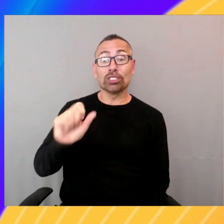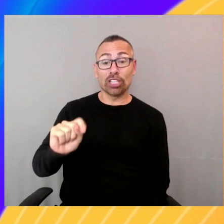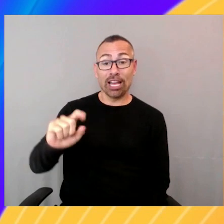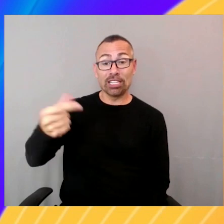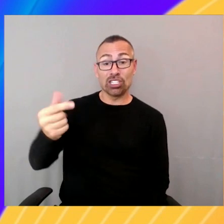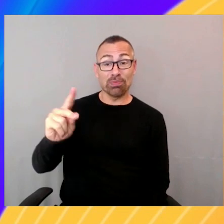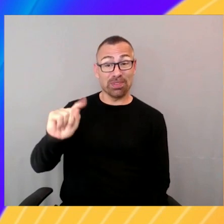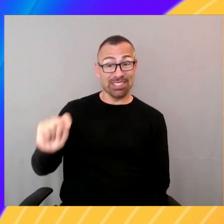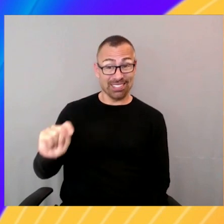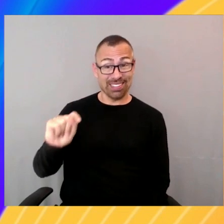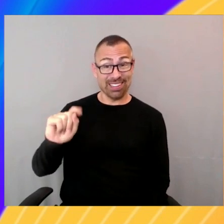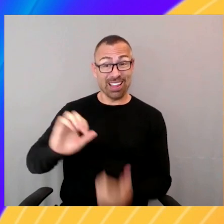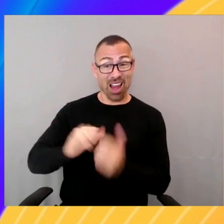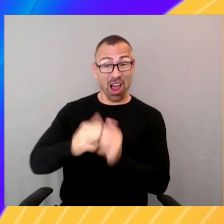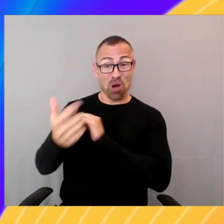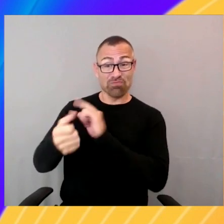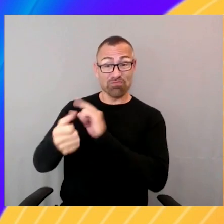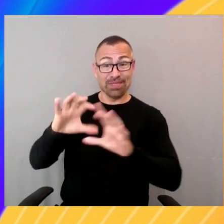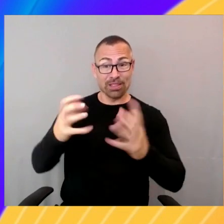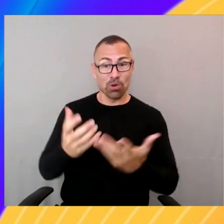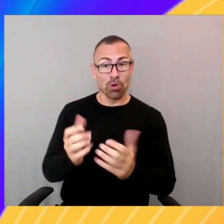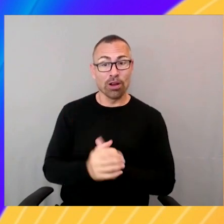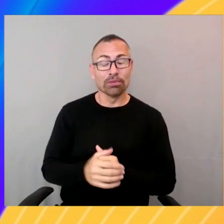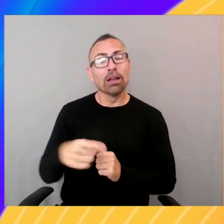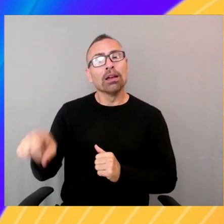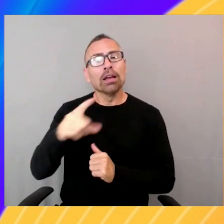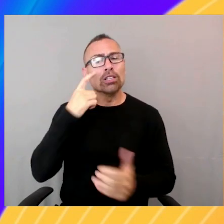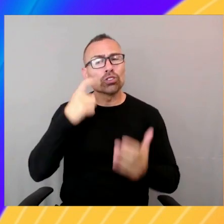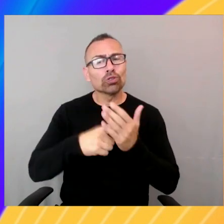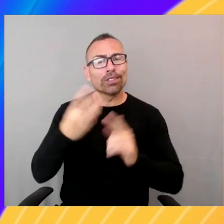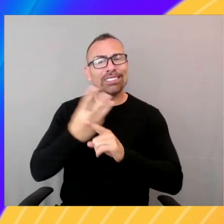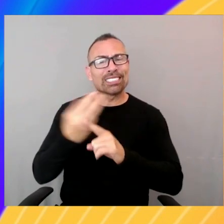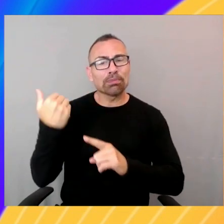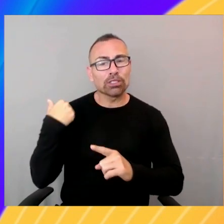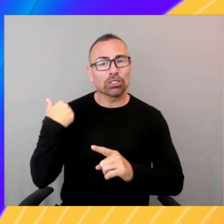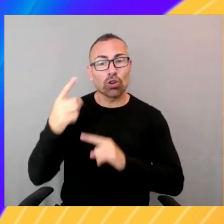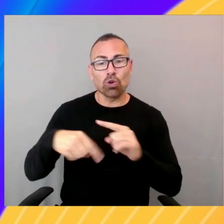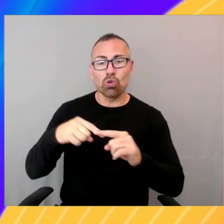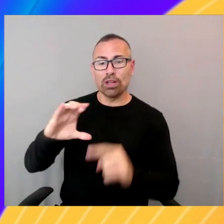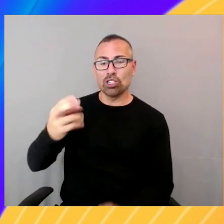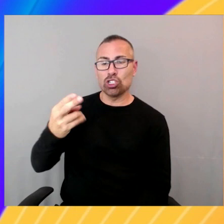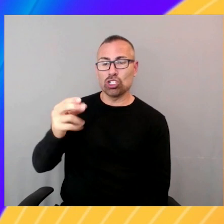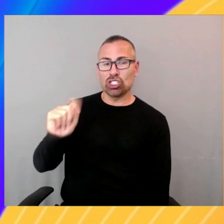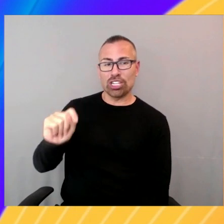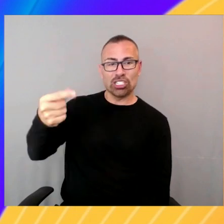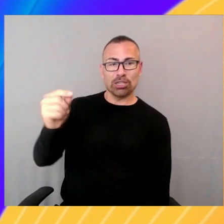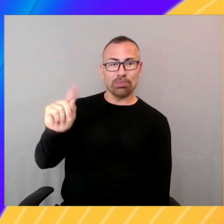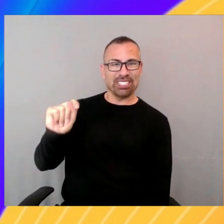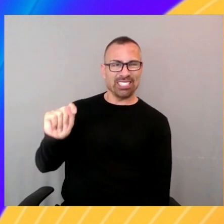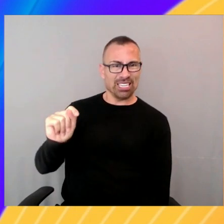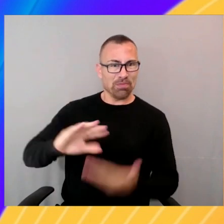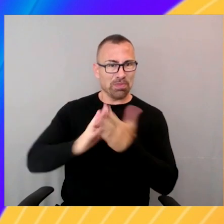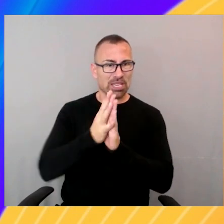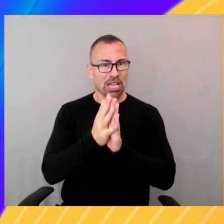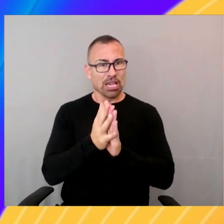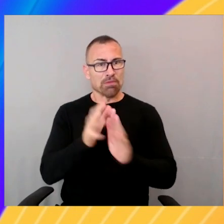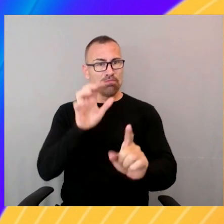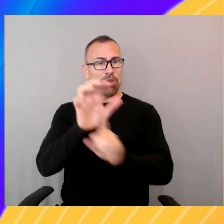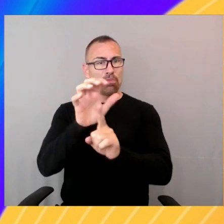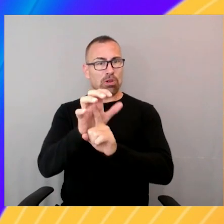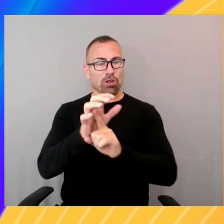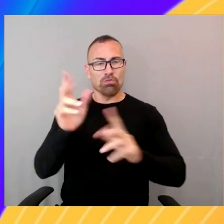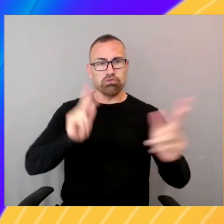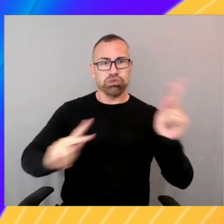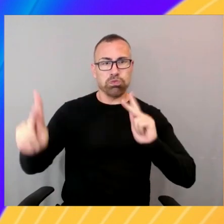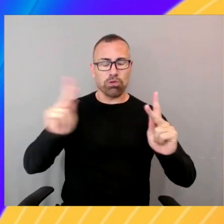as you guys know, six months ago, when chat GPT came on the scene, it opened the eyes of what generative AI could really transform and do for businesses.